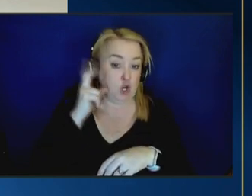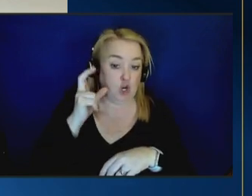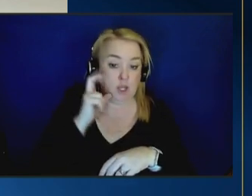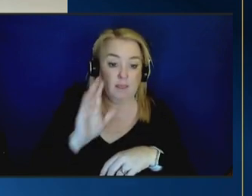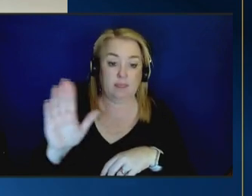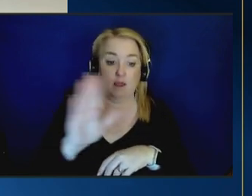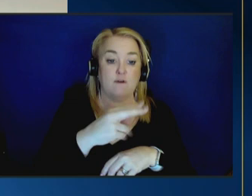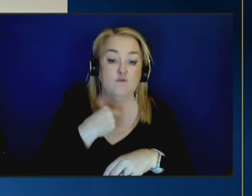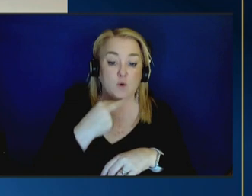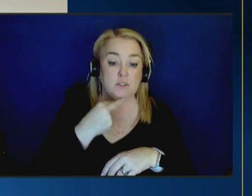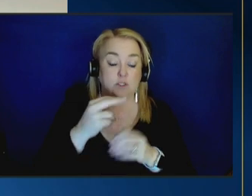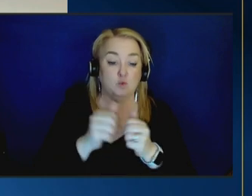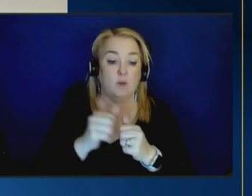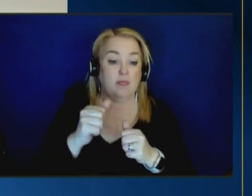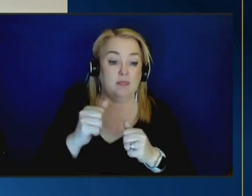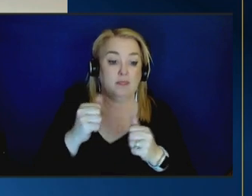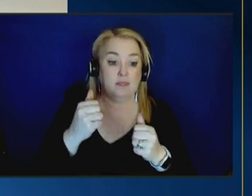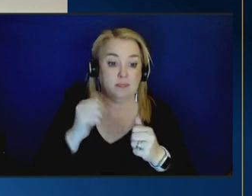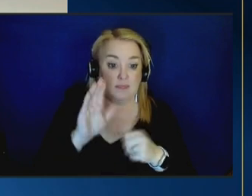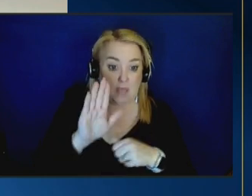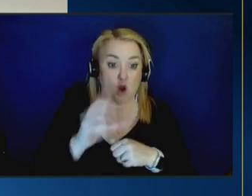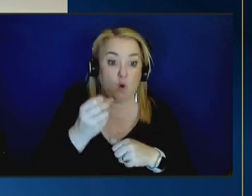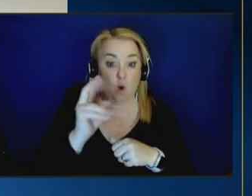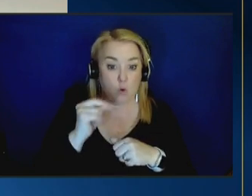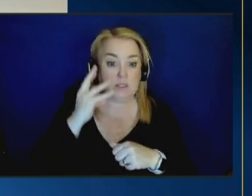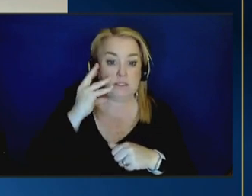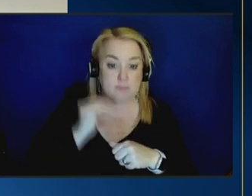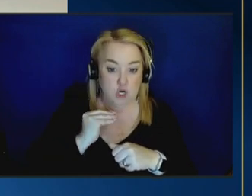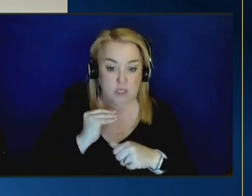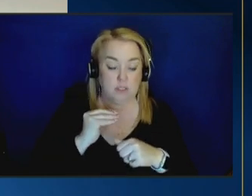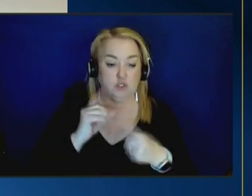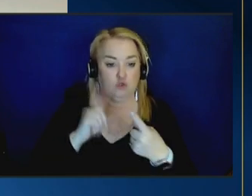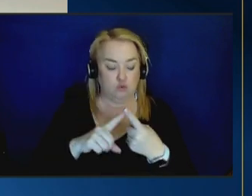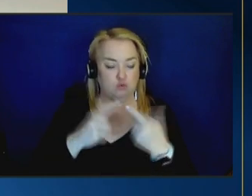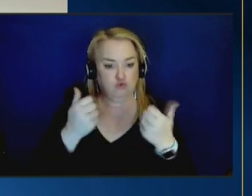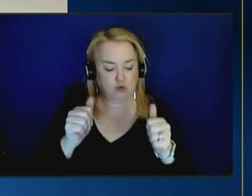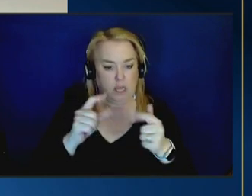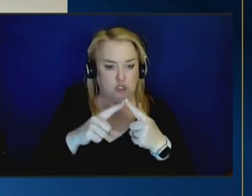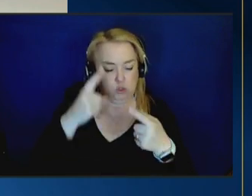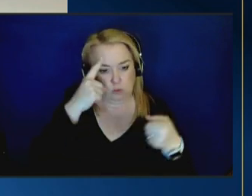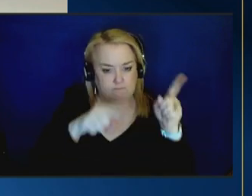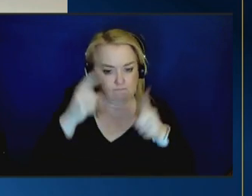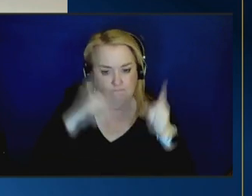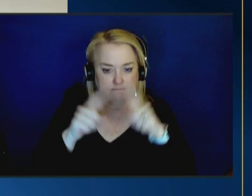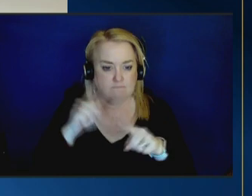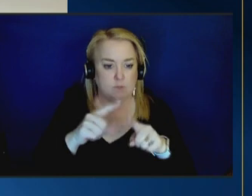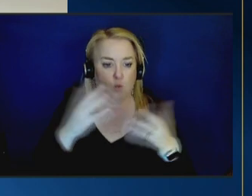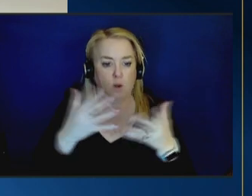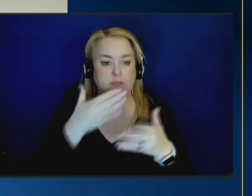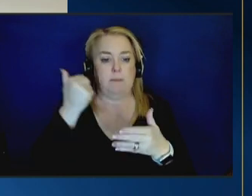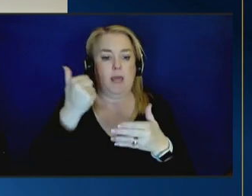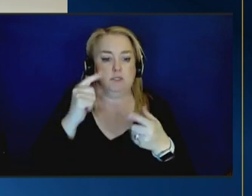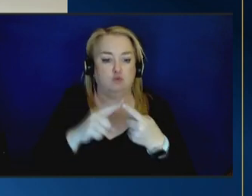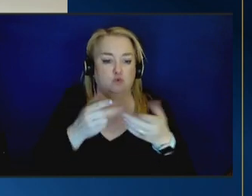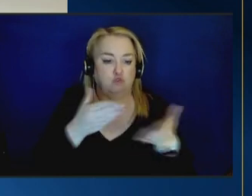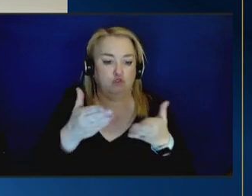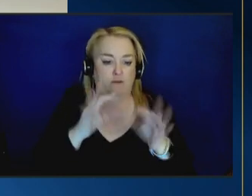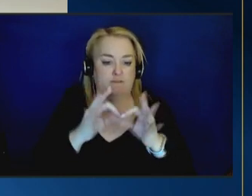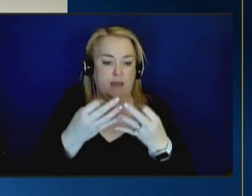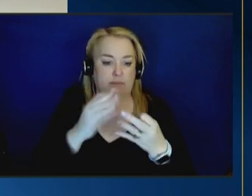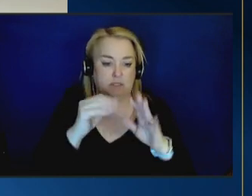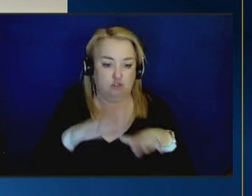lived experience uh to really put our minds together to see what will best serve families and kids so um